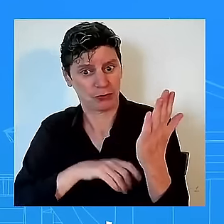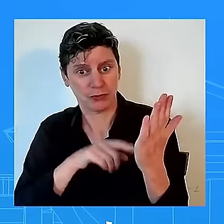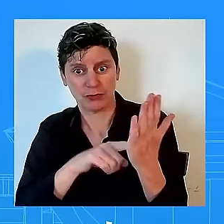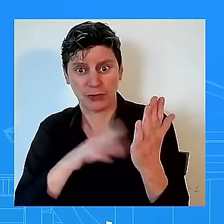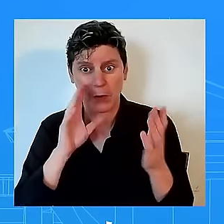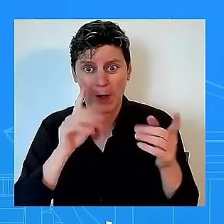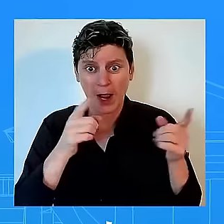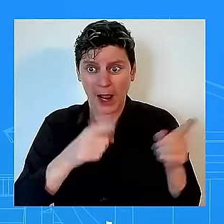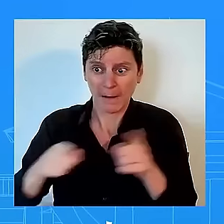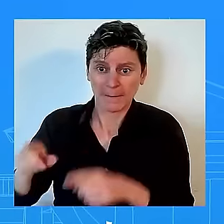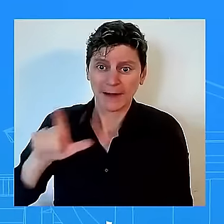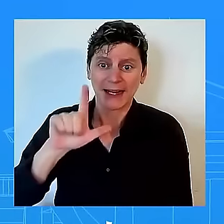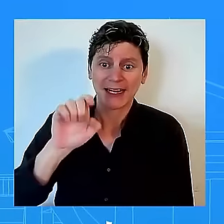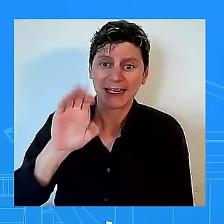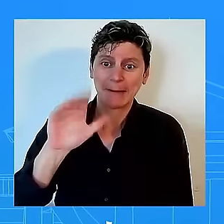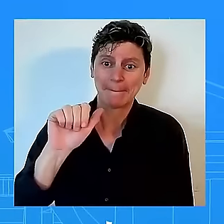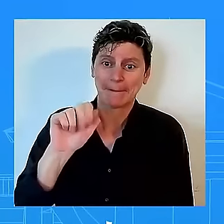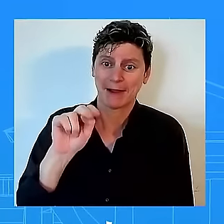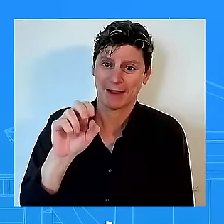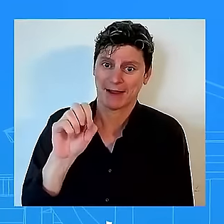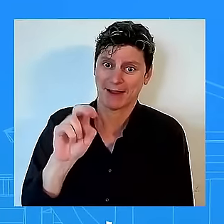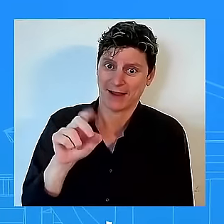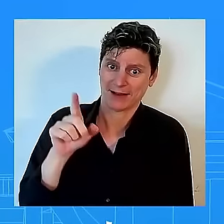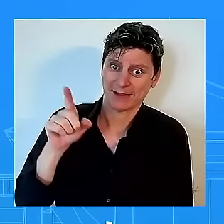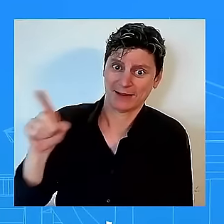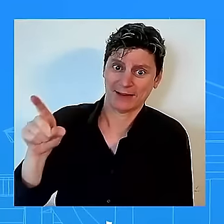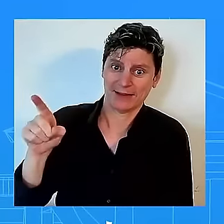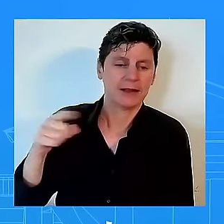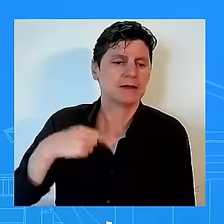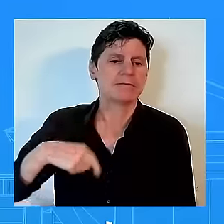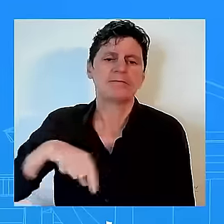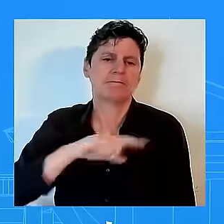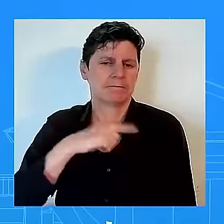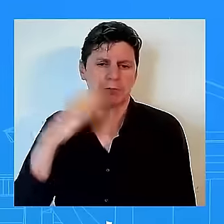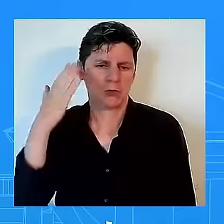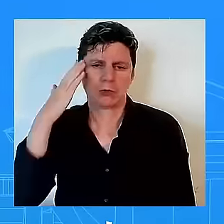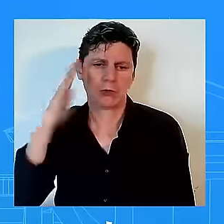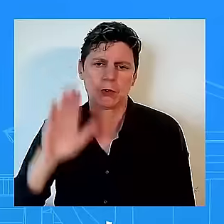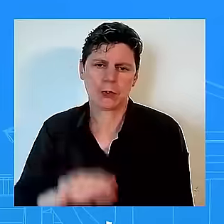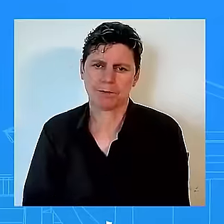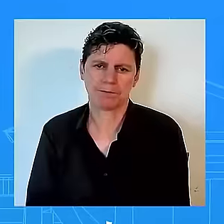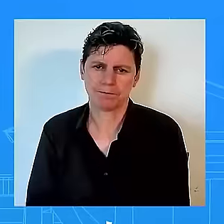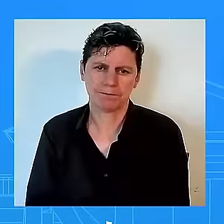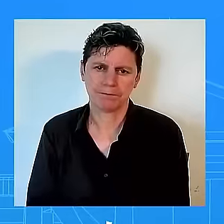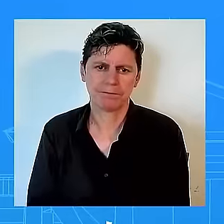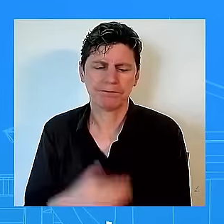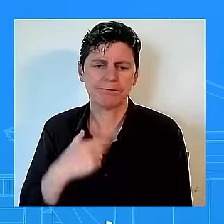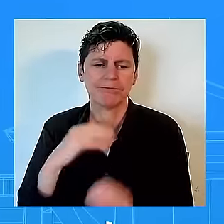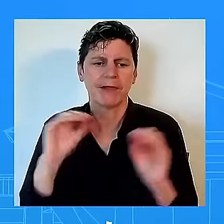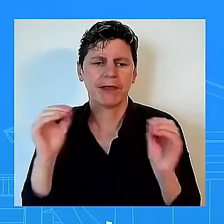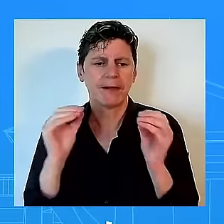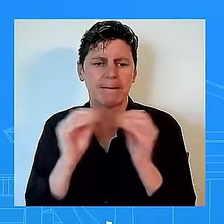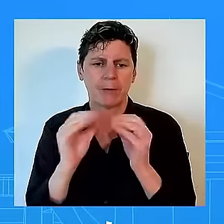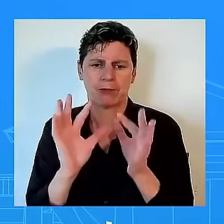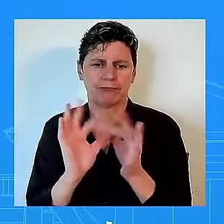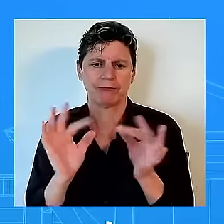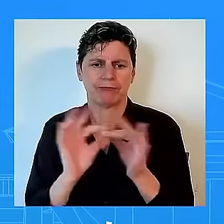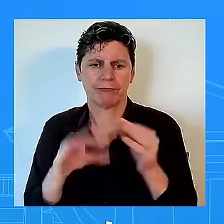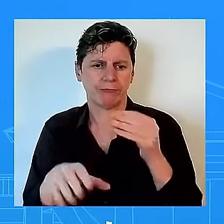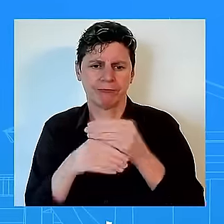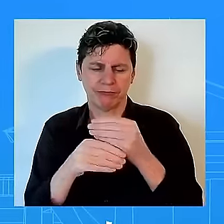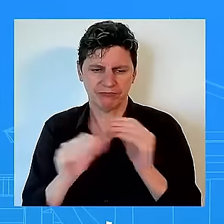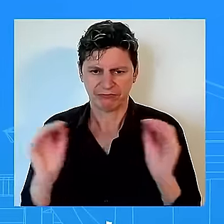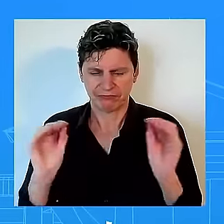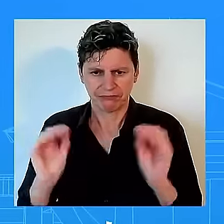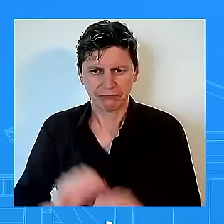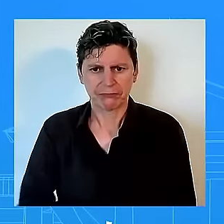of uh and i'm just not going to go beyond that and just um she referred to it as an operation sorry you referred